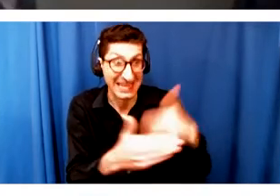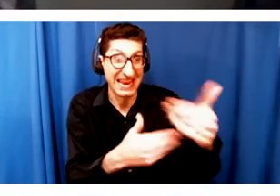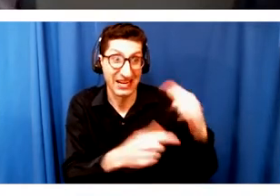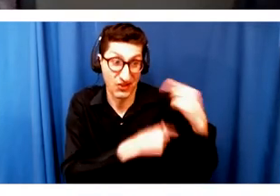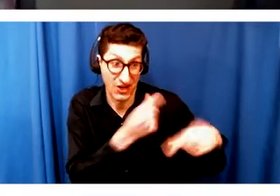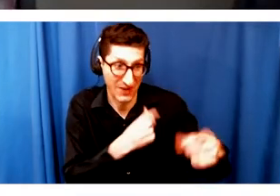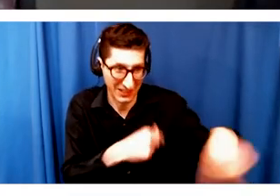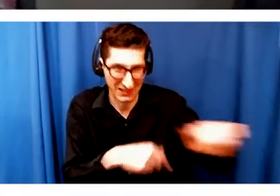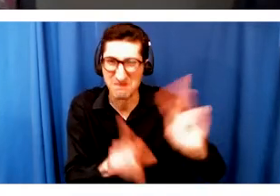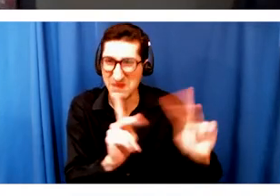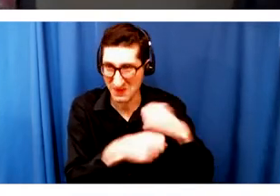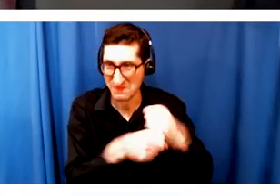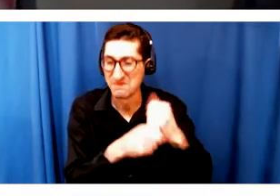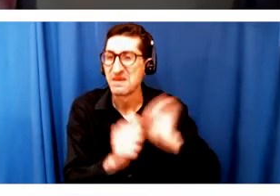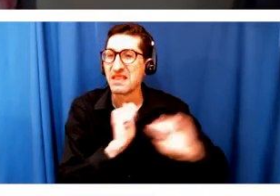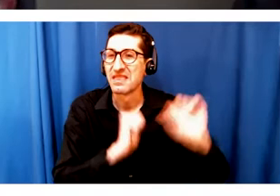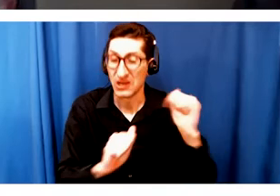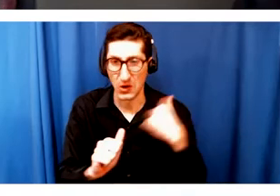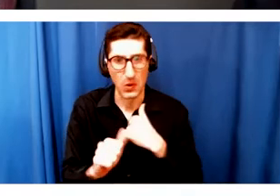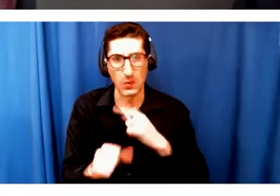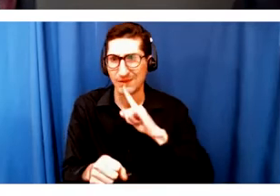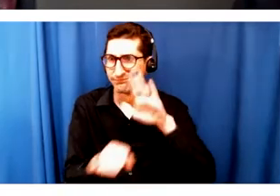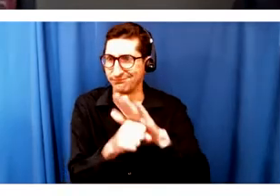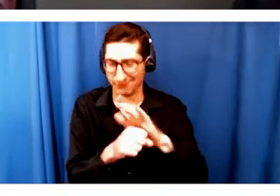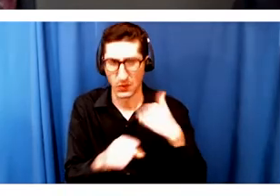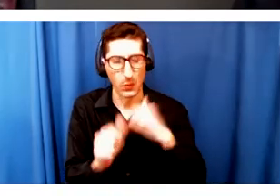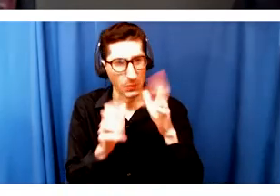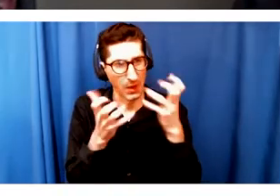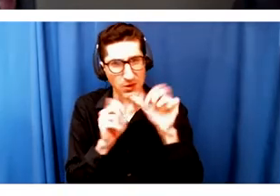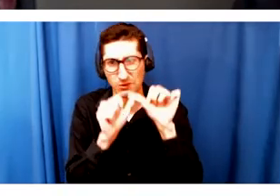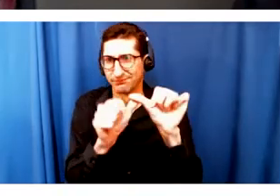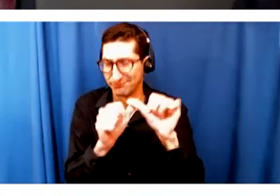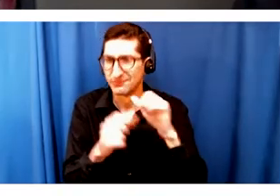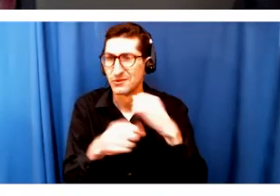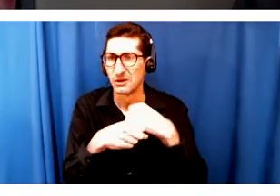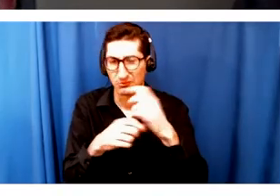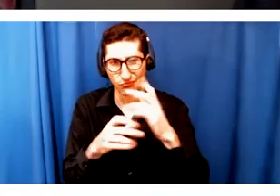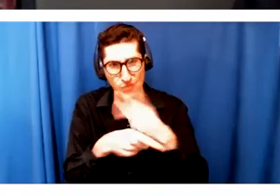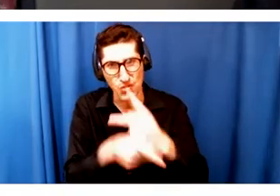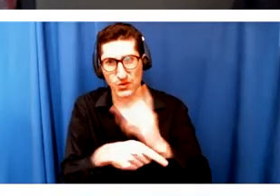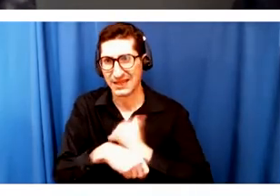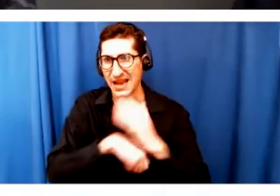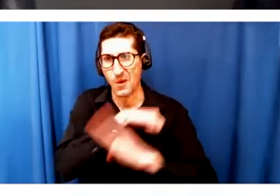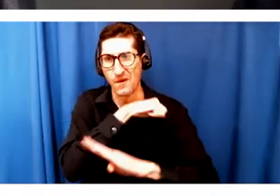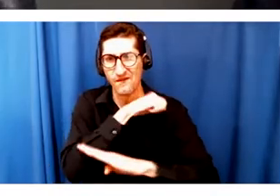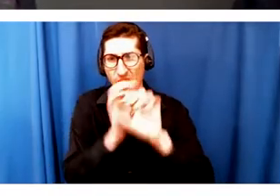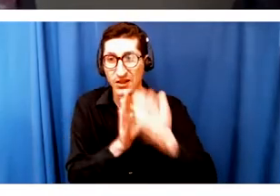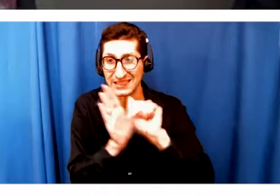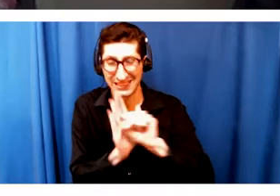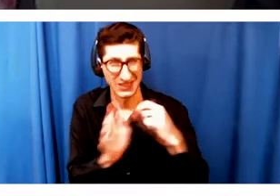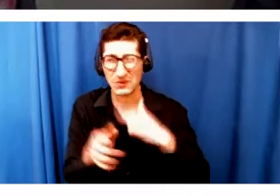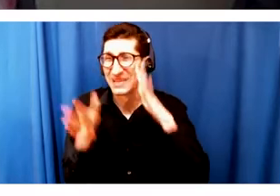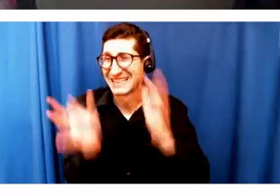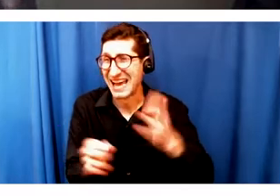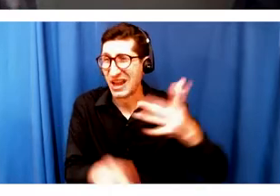pivoted and committed to producing our fall season, which had been selected and decided on back a million years ago at the end of